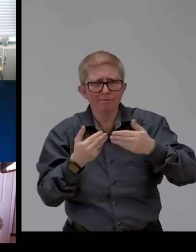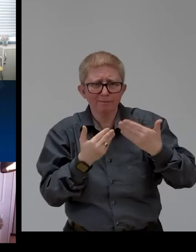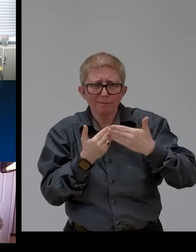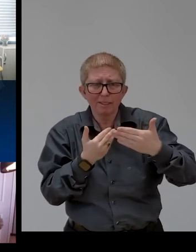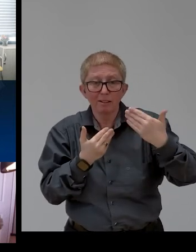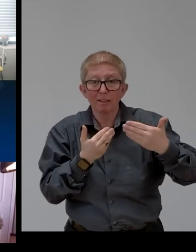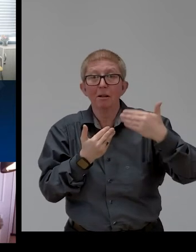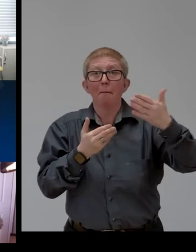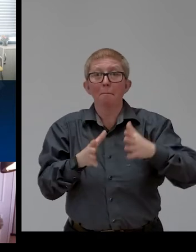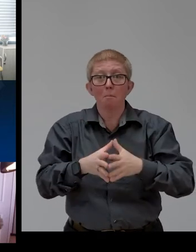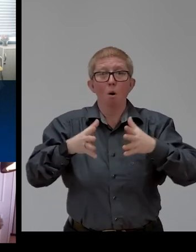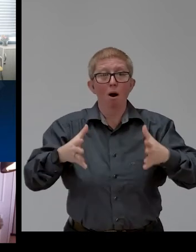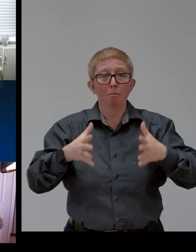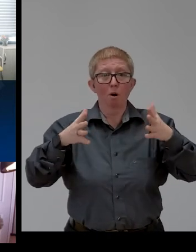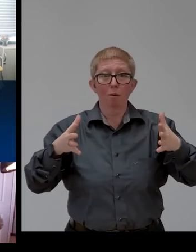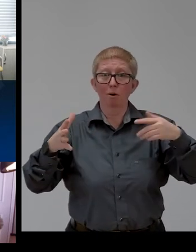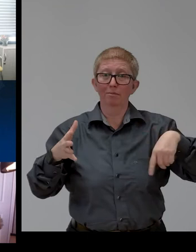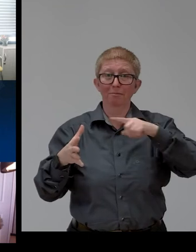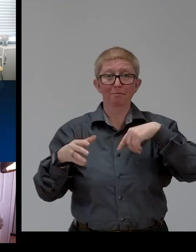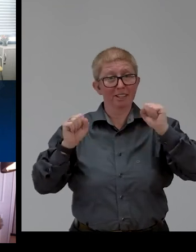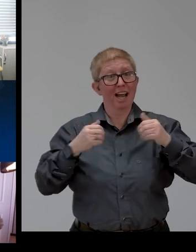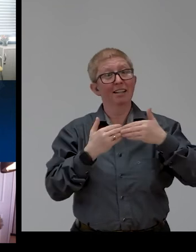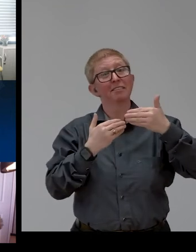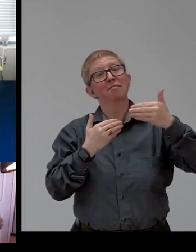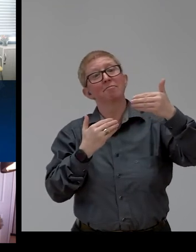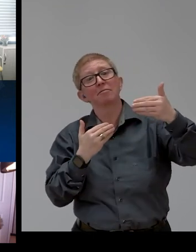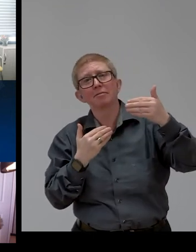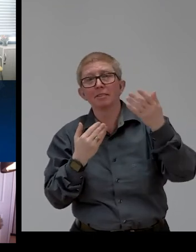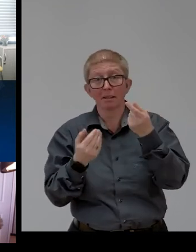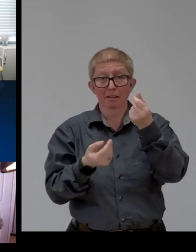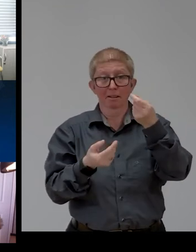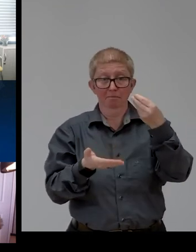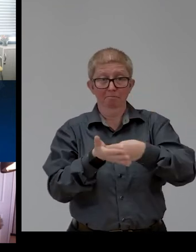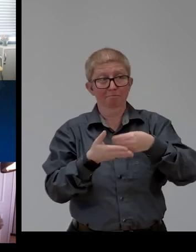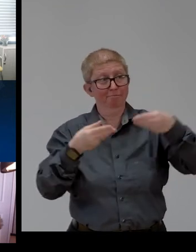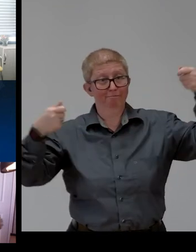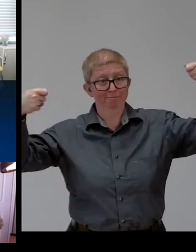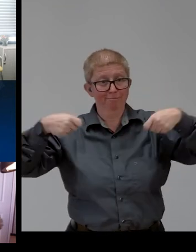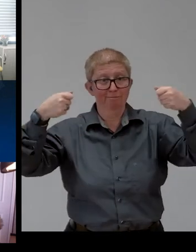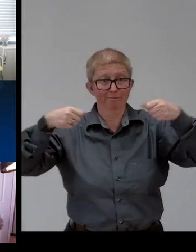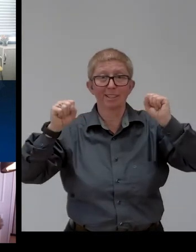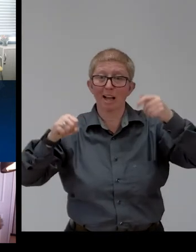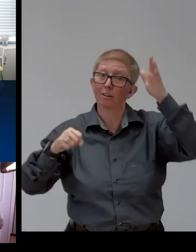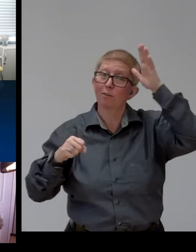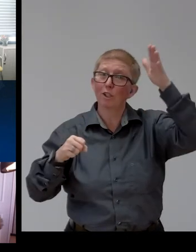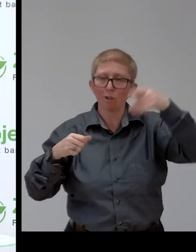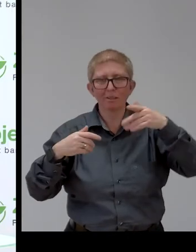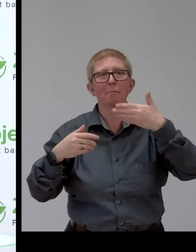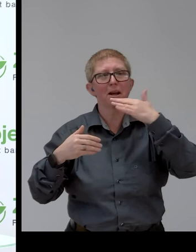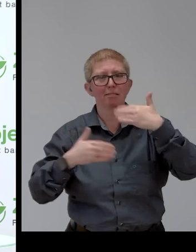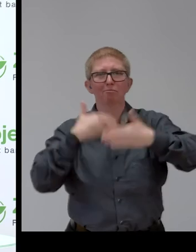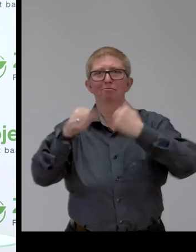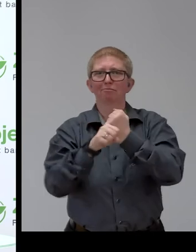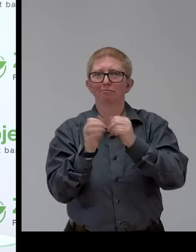do in the UK, what we've learned, affordable to give to everyone. I hope we can work together in the future. Thank you.